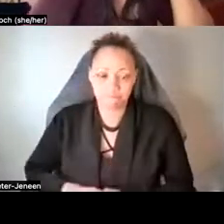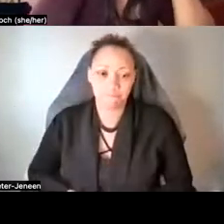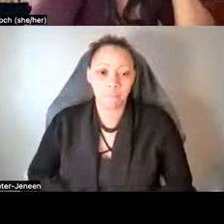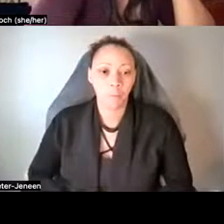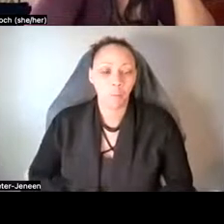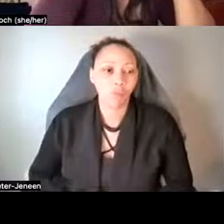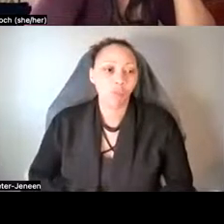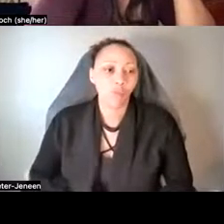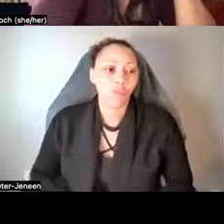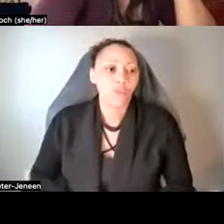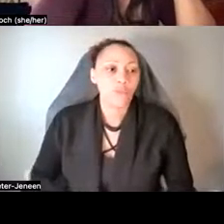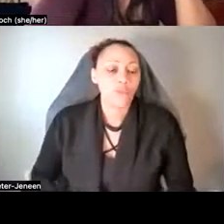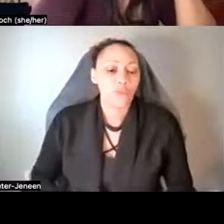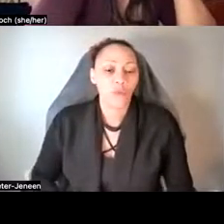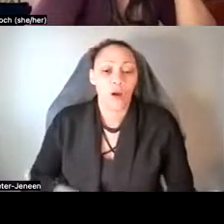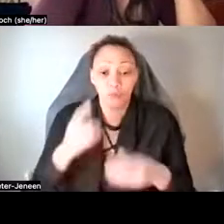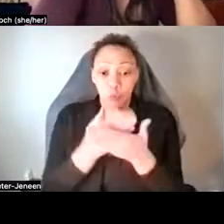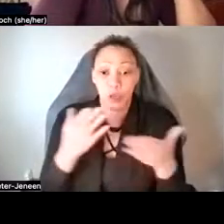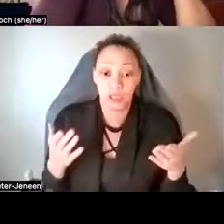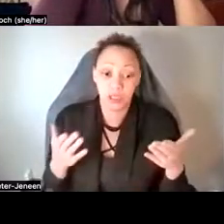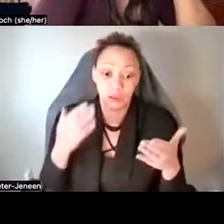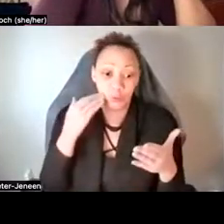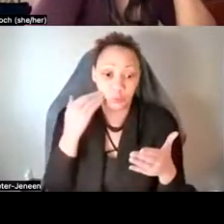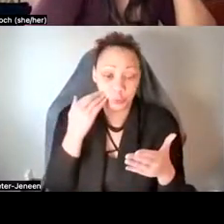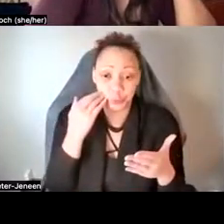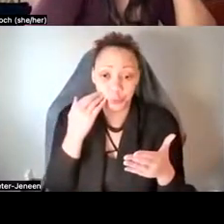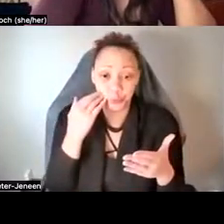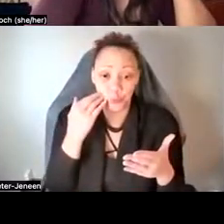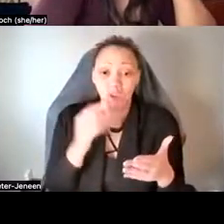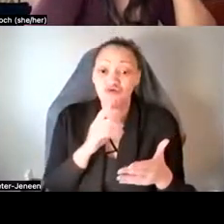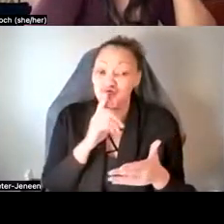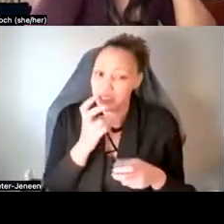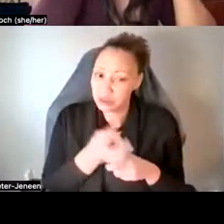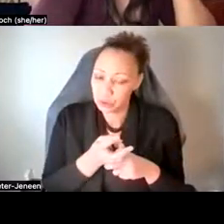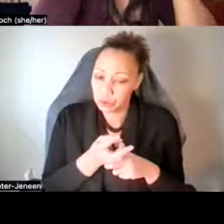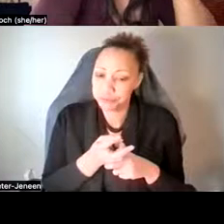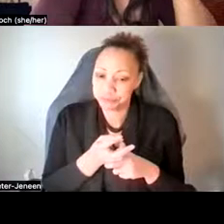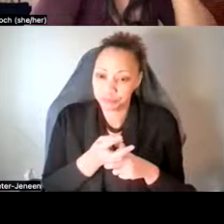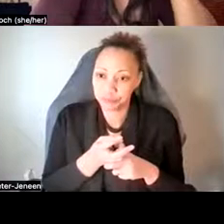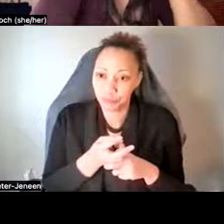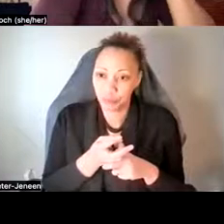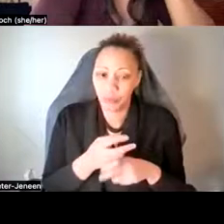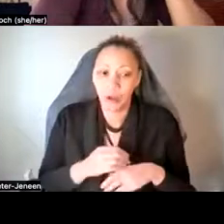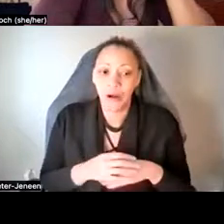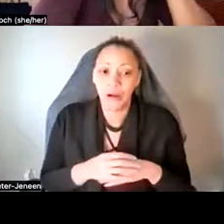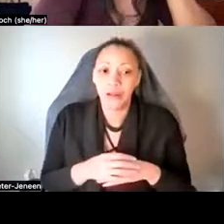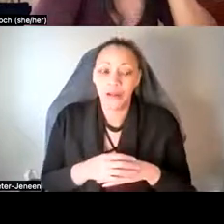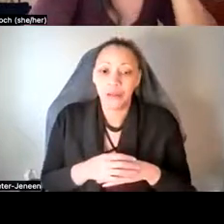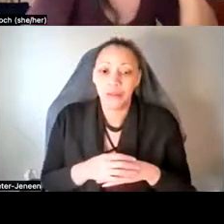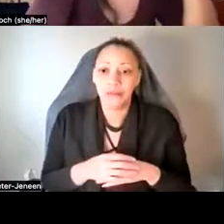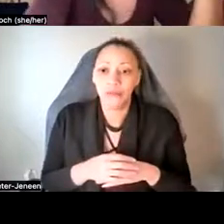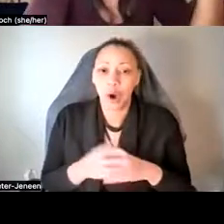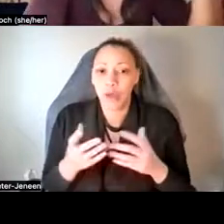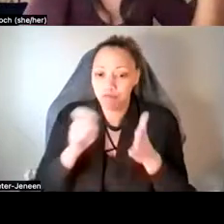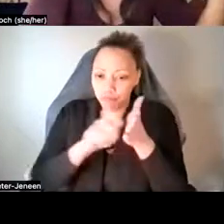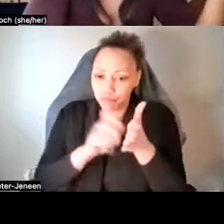Um, one thing to note, um, you know, which is really difficult in the, um, rewriting of